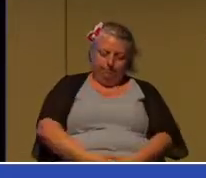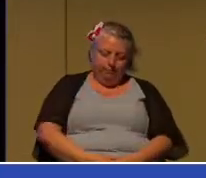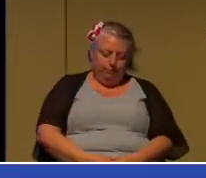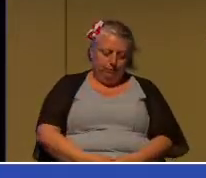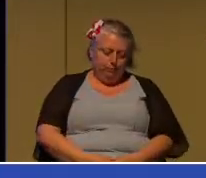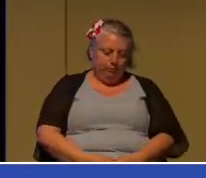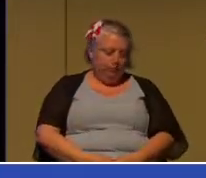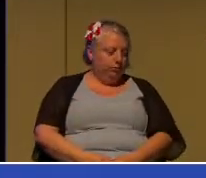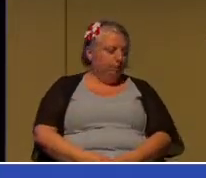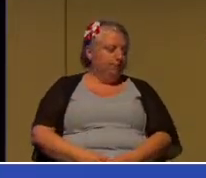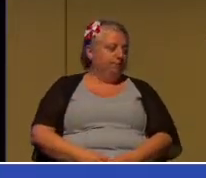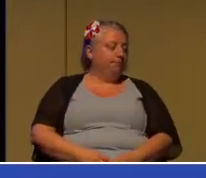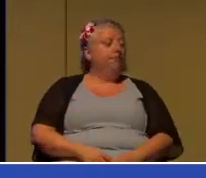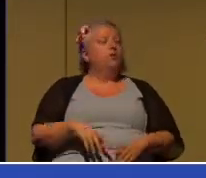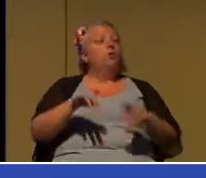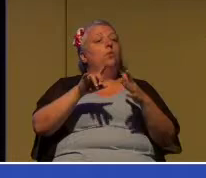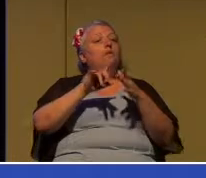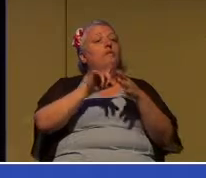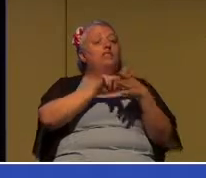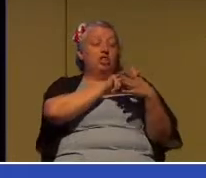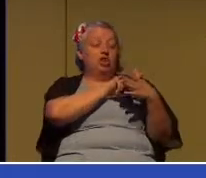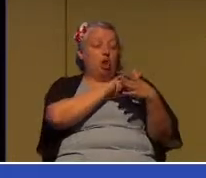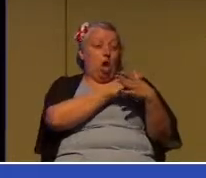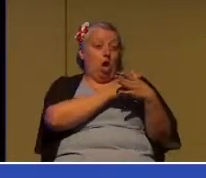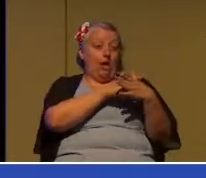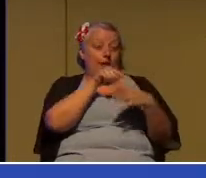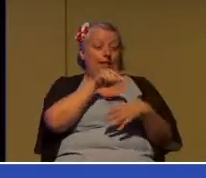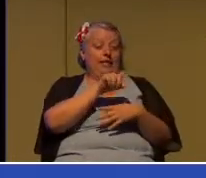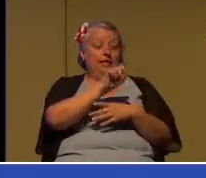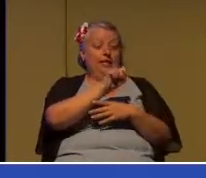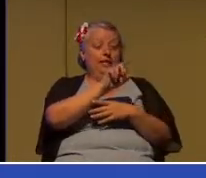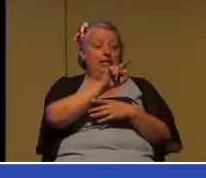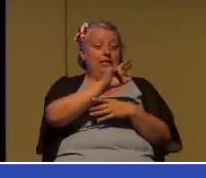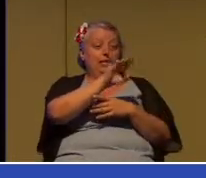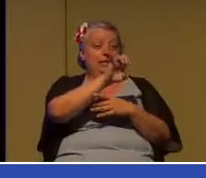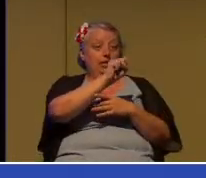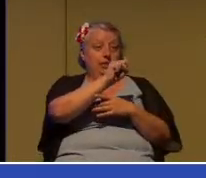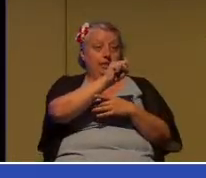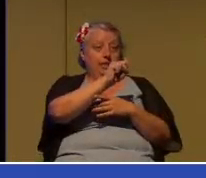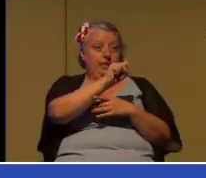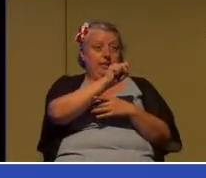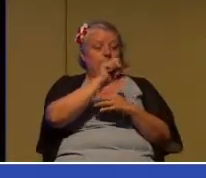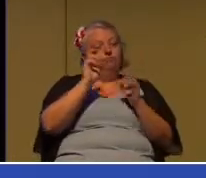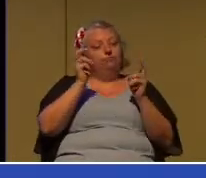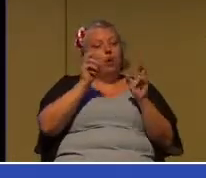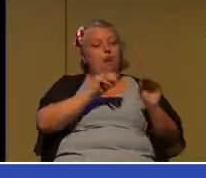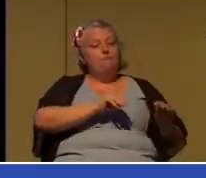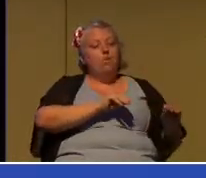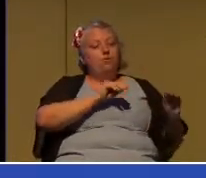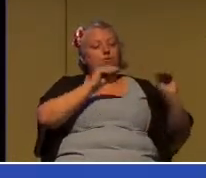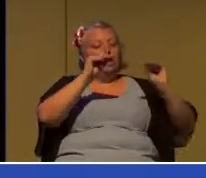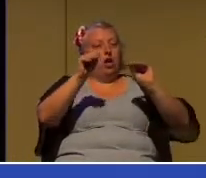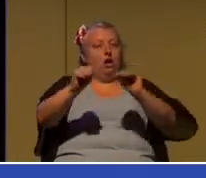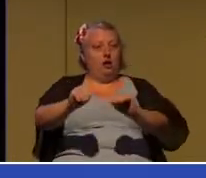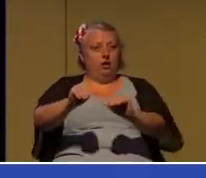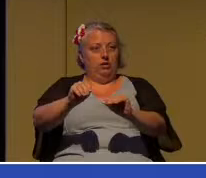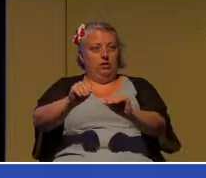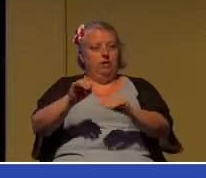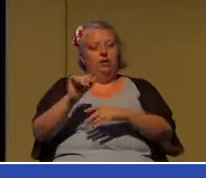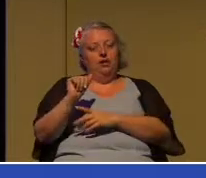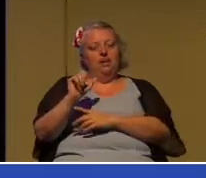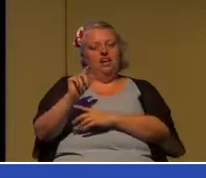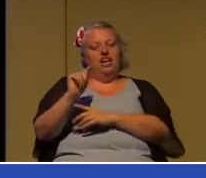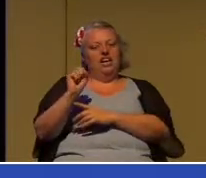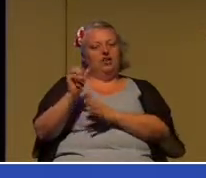Well, when we first started this little series on moving on from these verses in Acts chapter